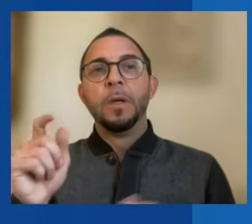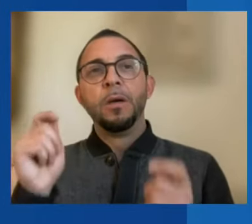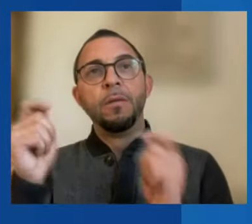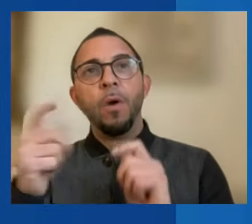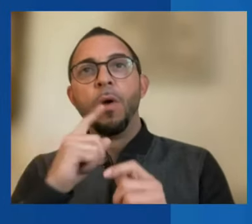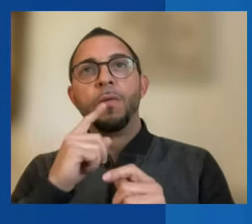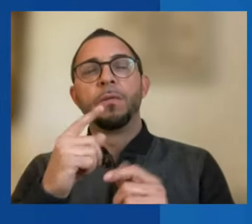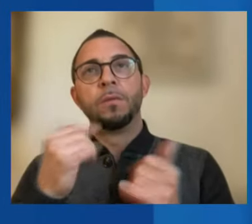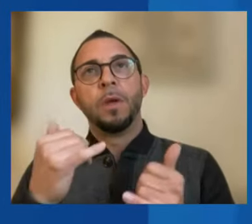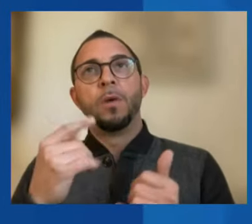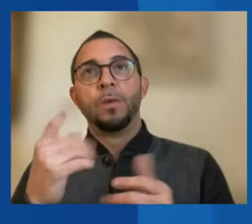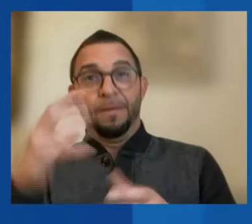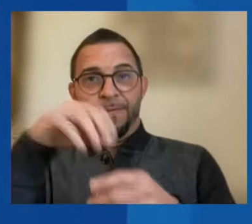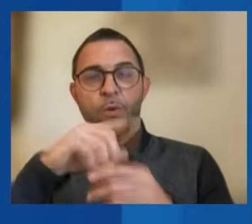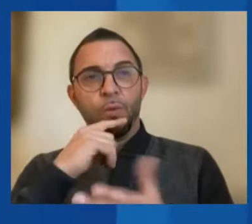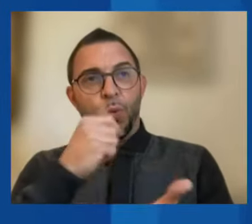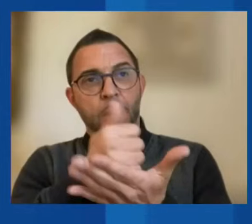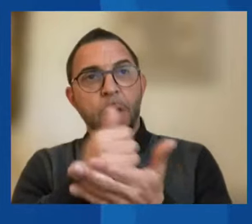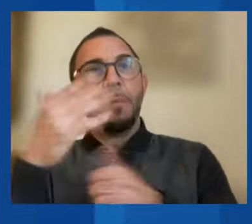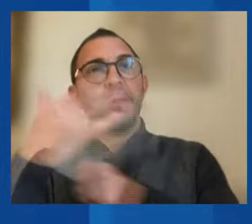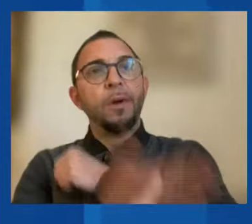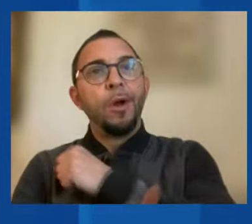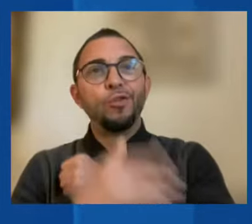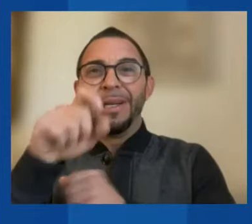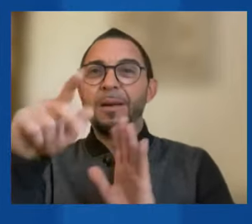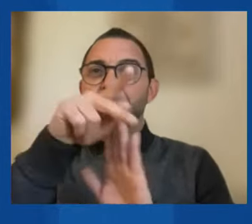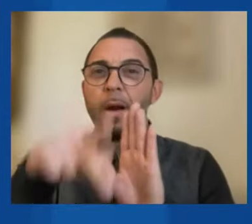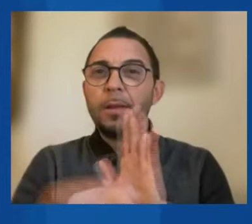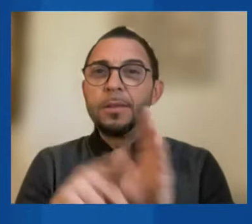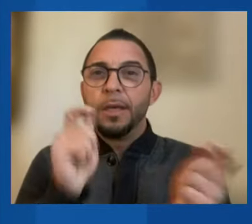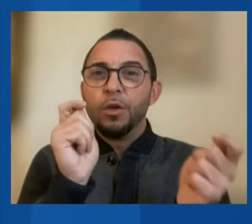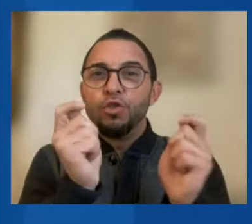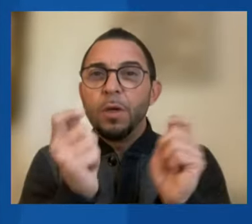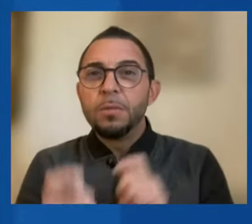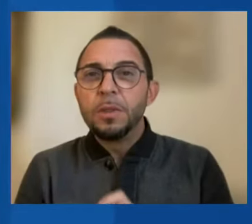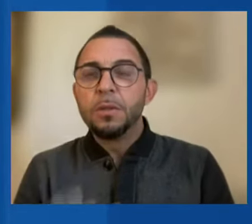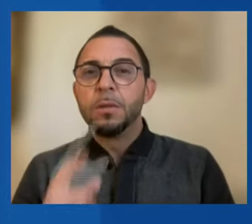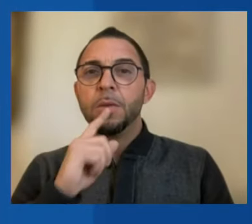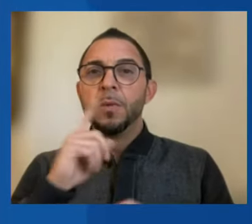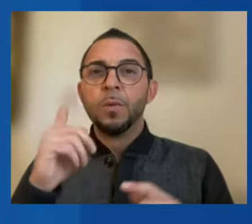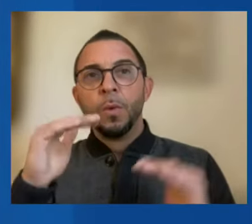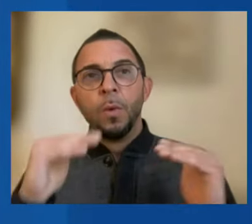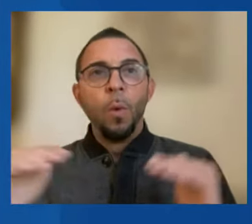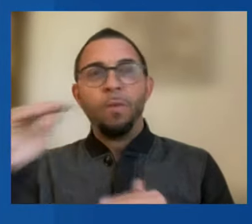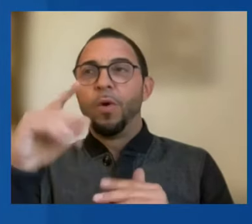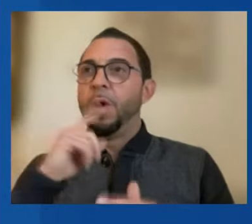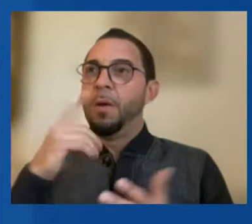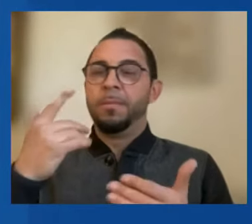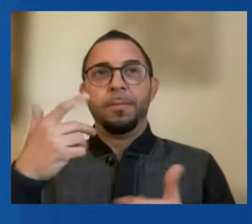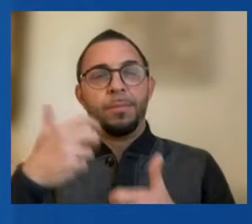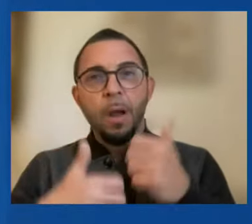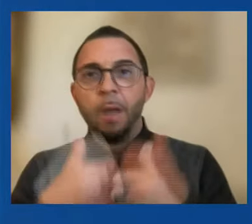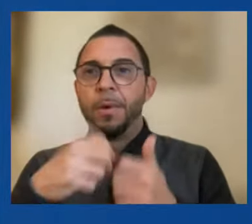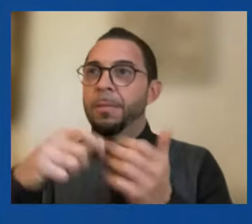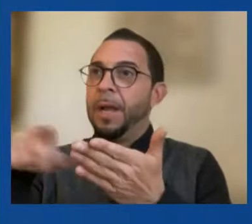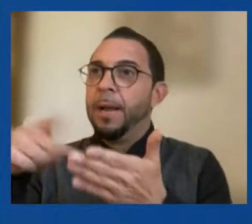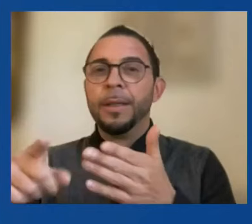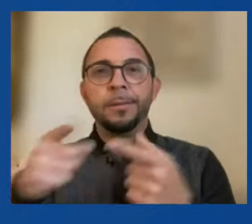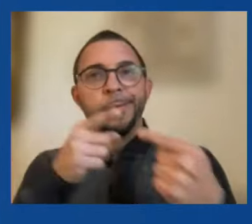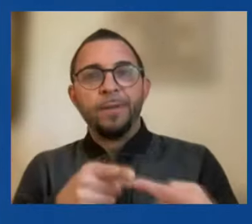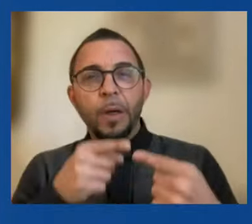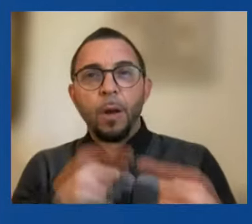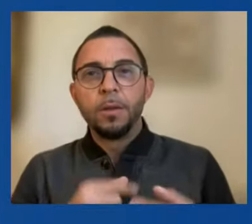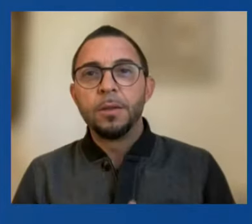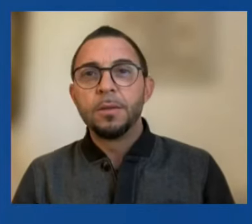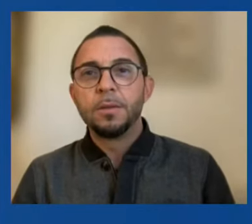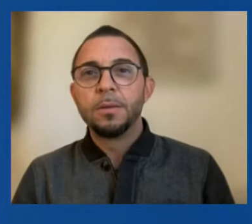domestic policy adjustments to overcome balance of payments difficulties. It wasn't designed